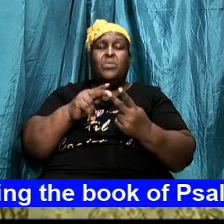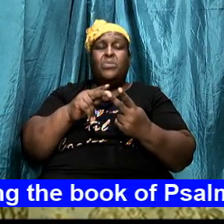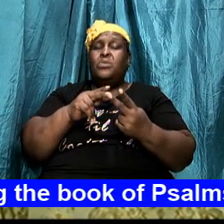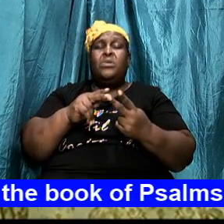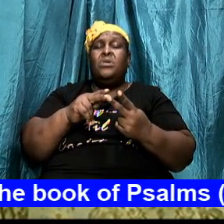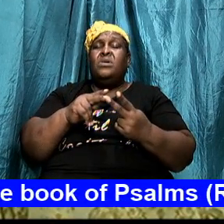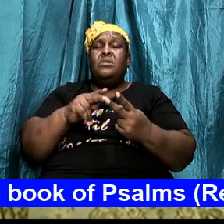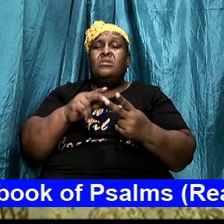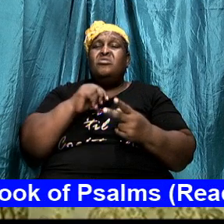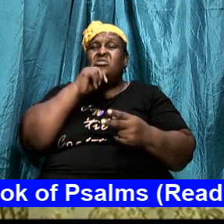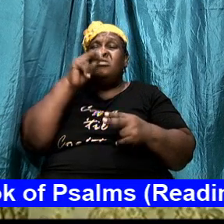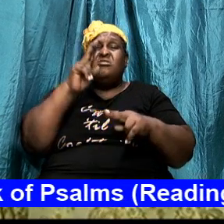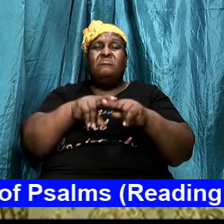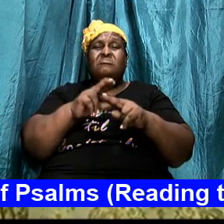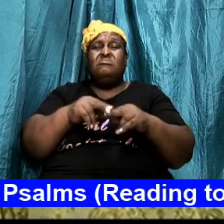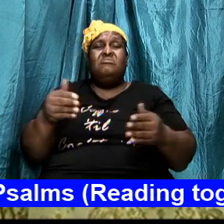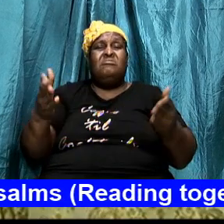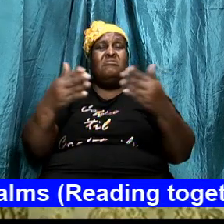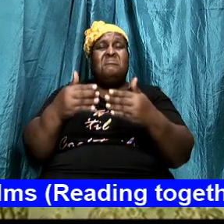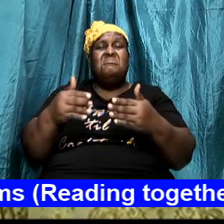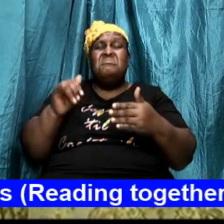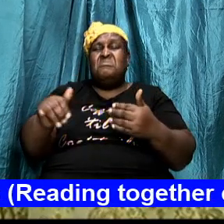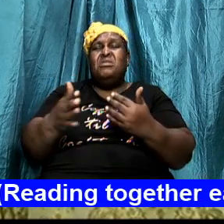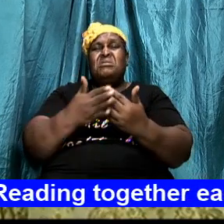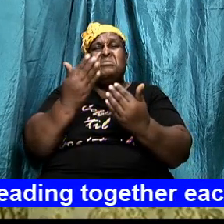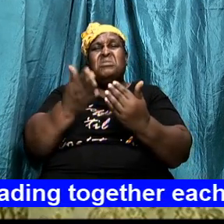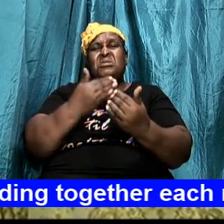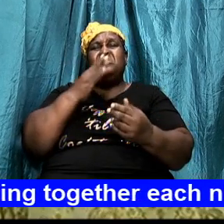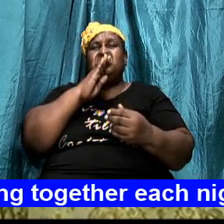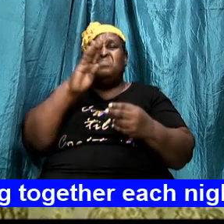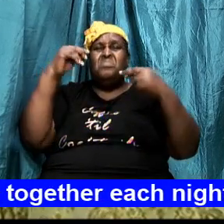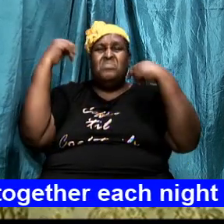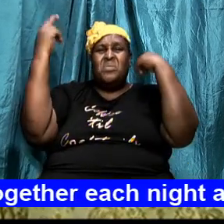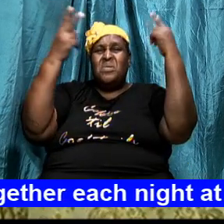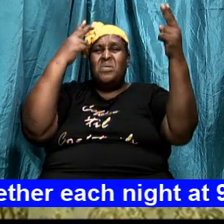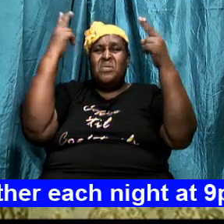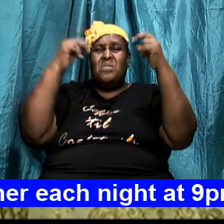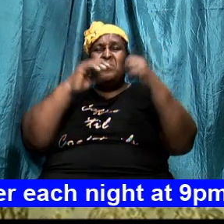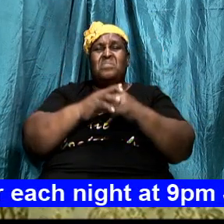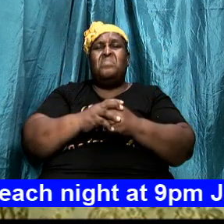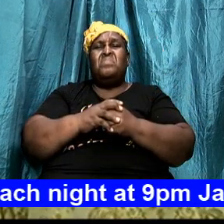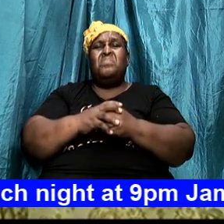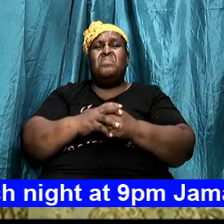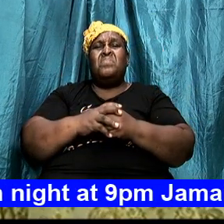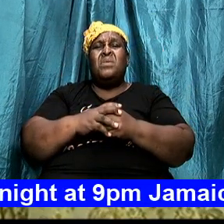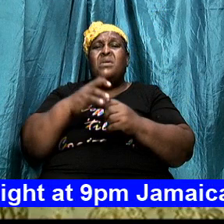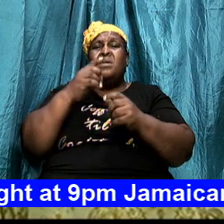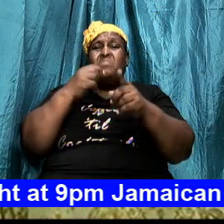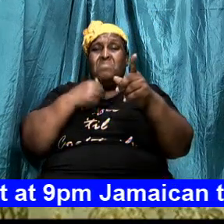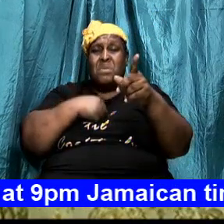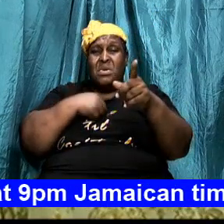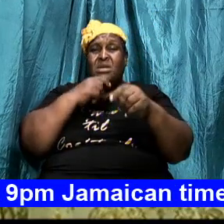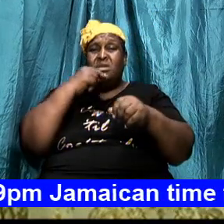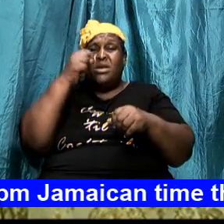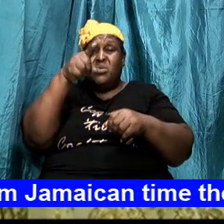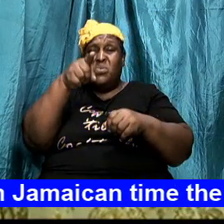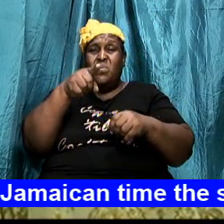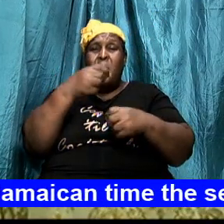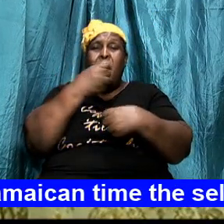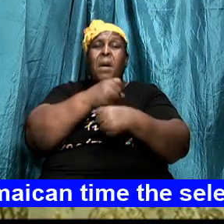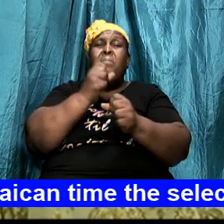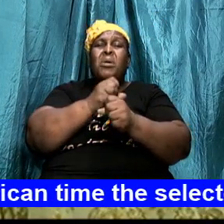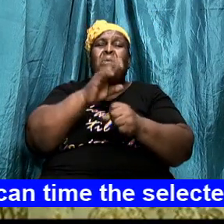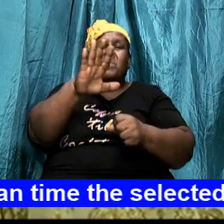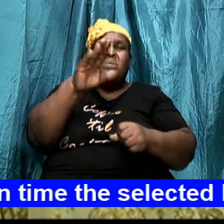you that it is easy to overcome but I'm going to tell you do that if you make up your mind I'm going to